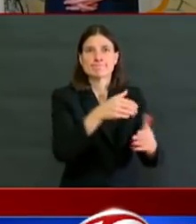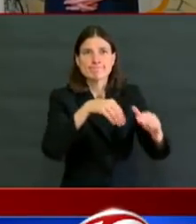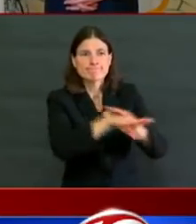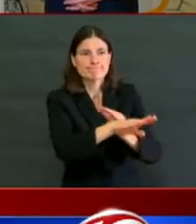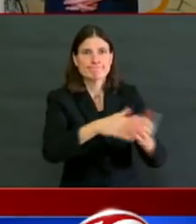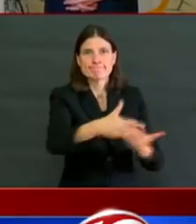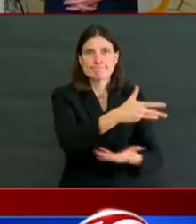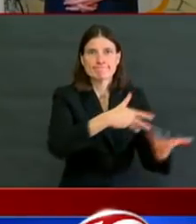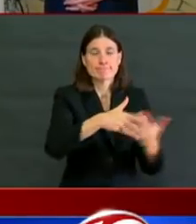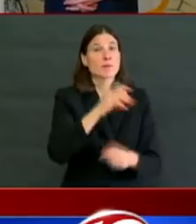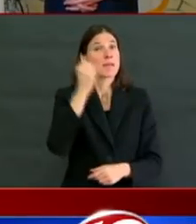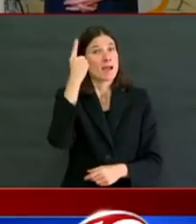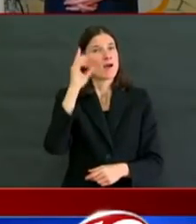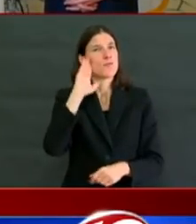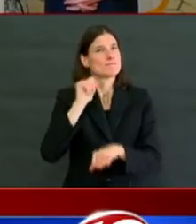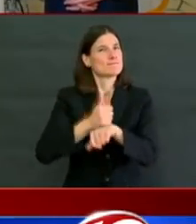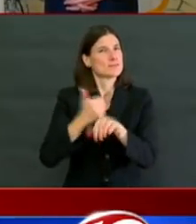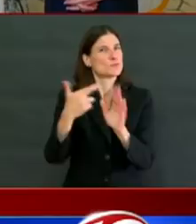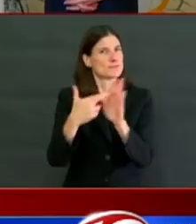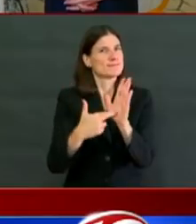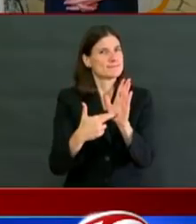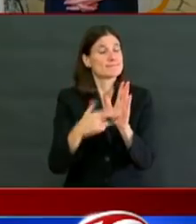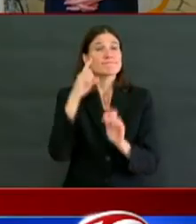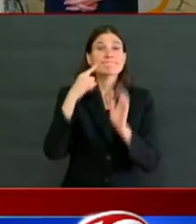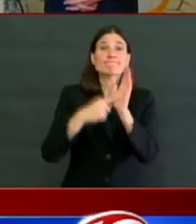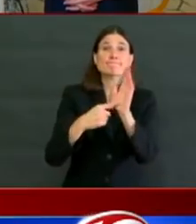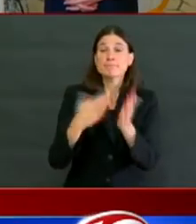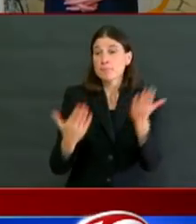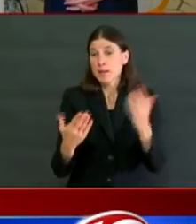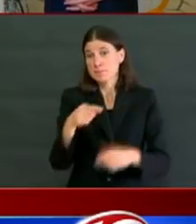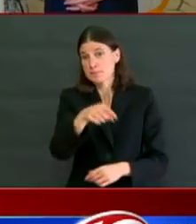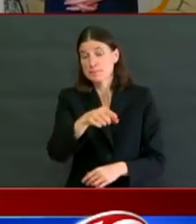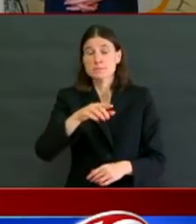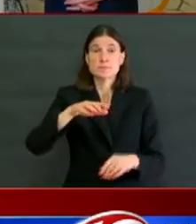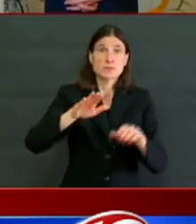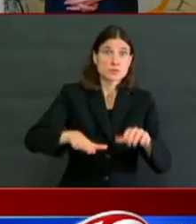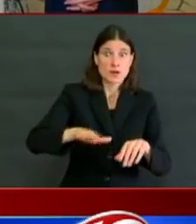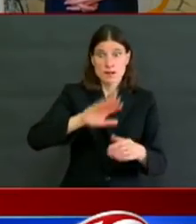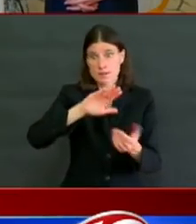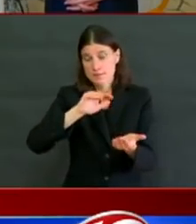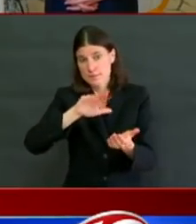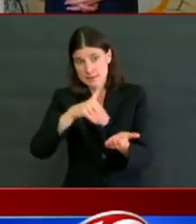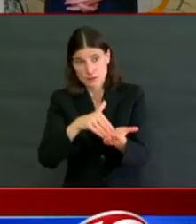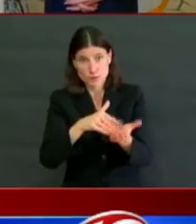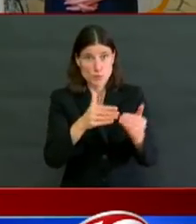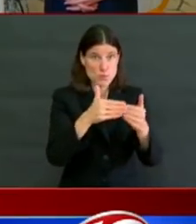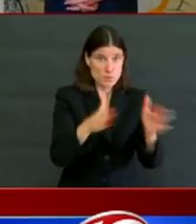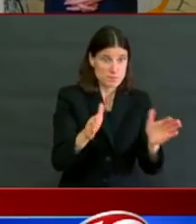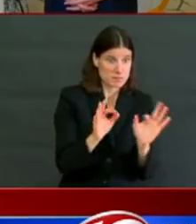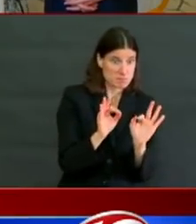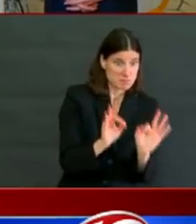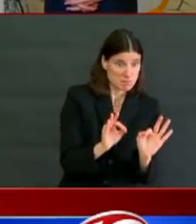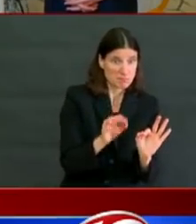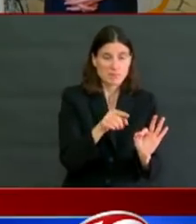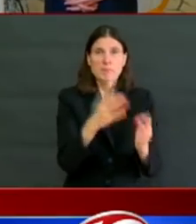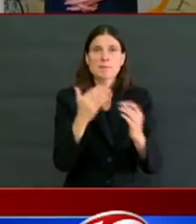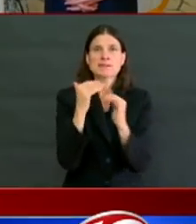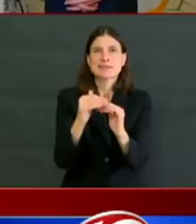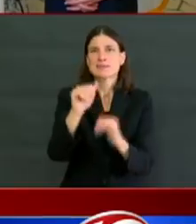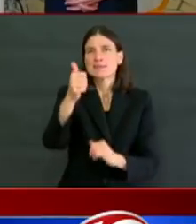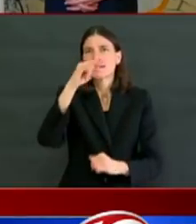We're going child care providers to submit their plans for reopening by May 22nd